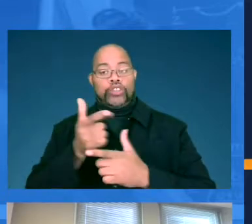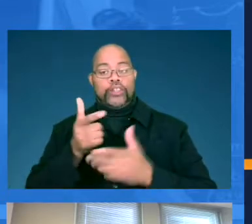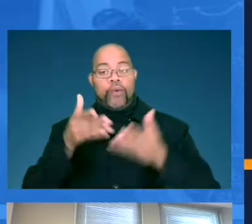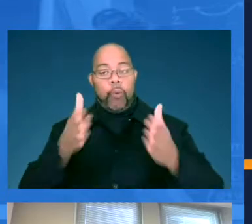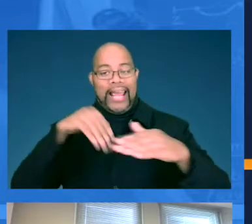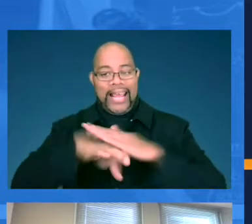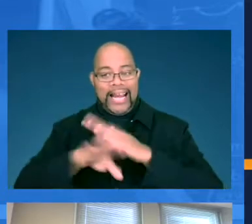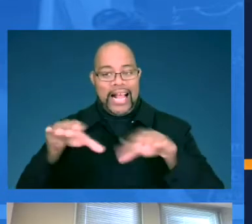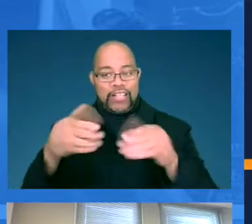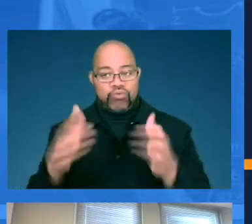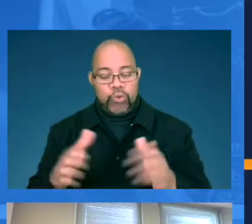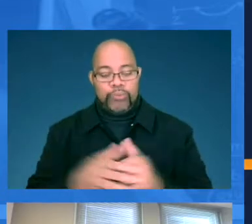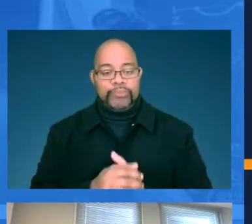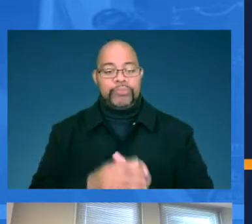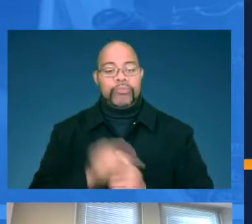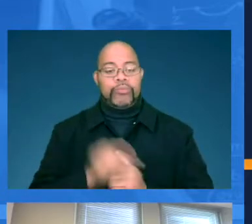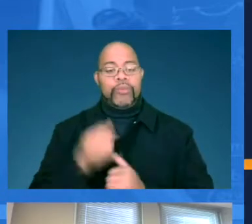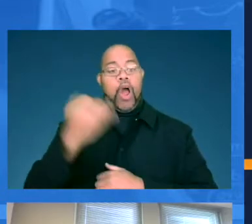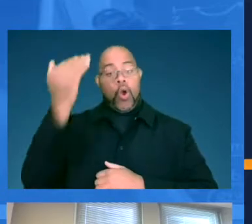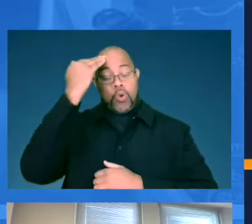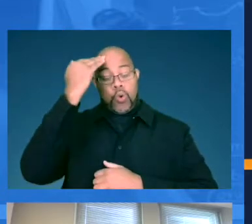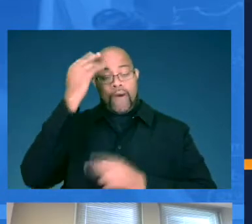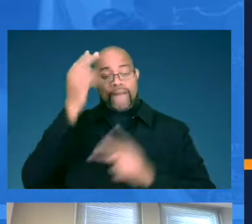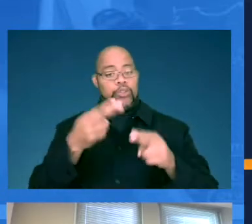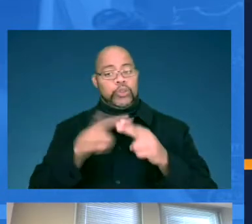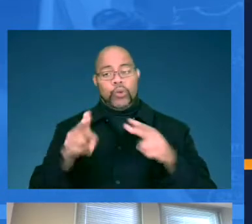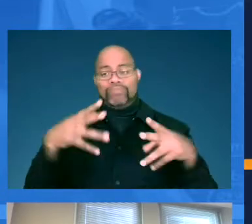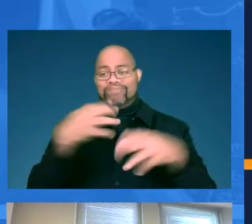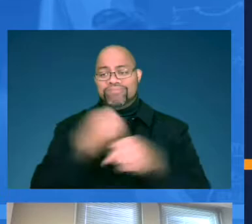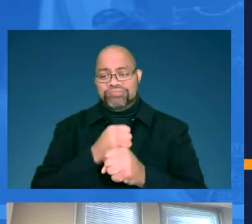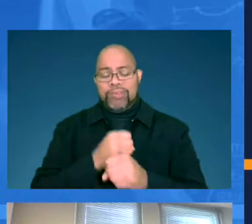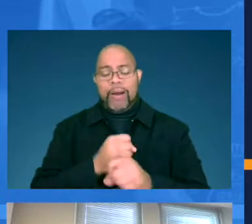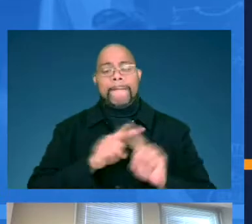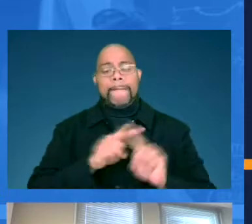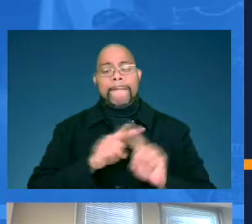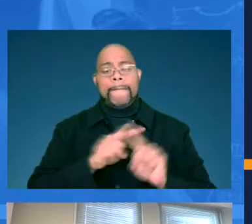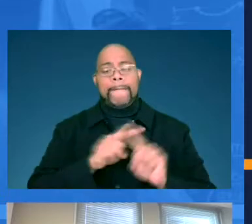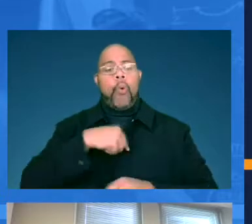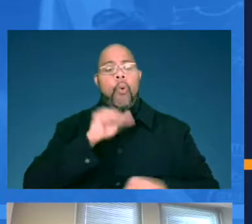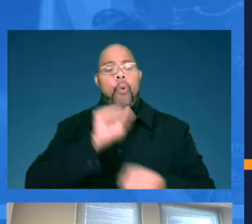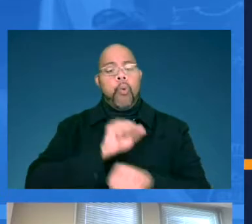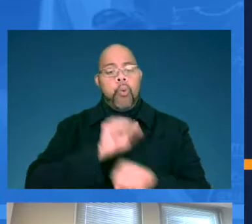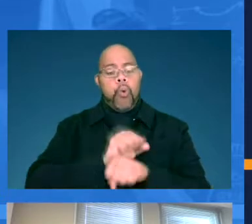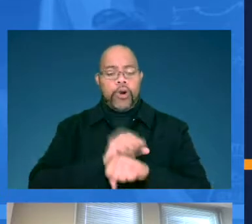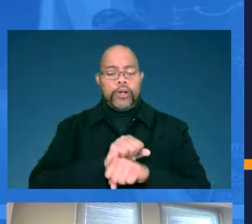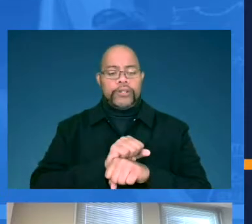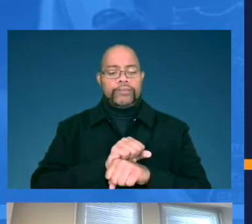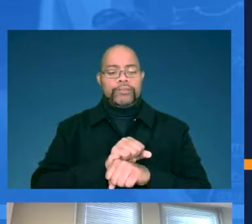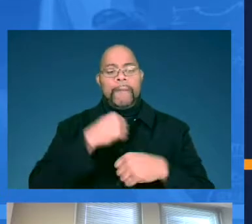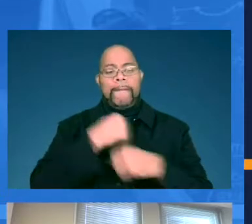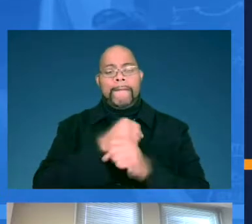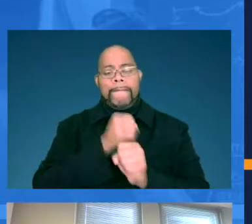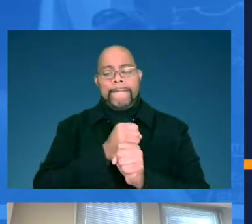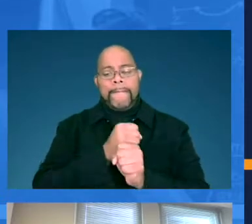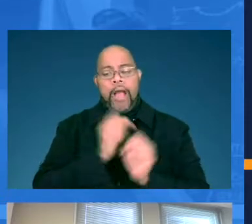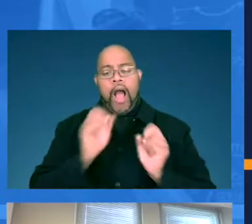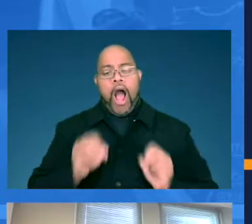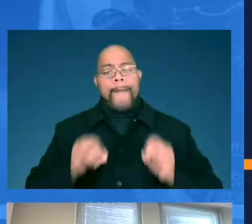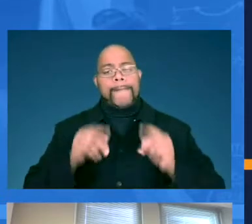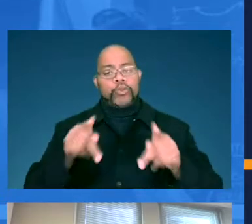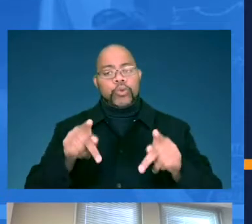alternative routes as well. So I know this was a very short synopsis, but we are working to create